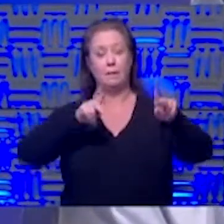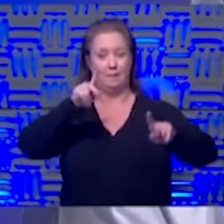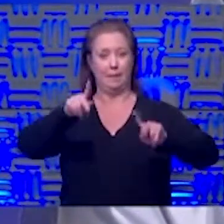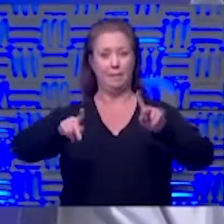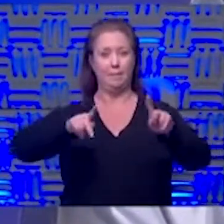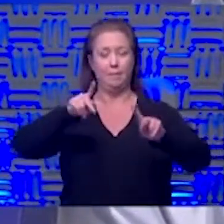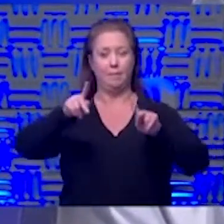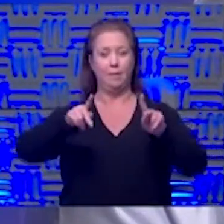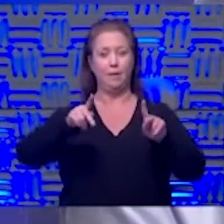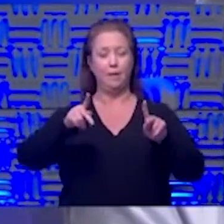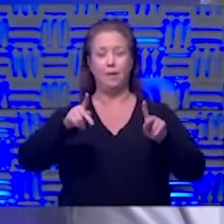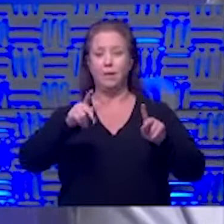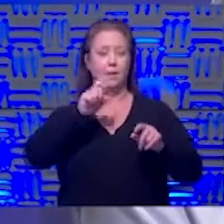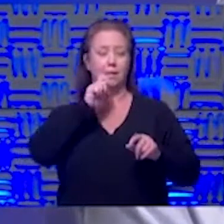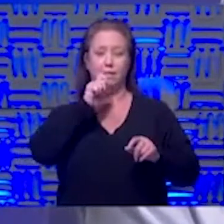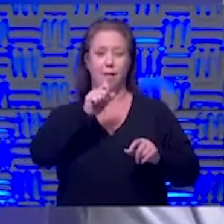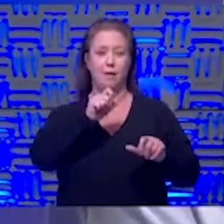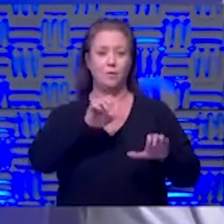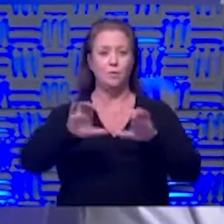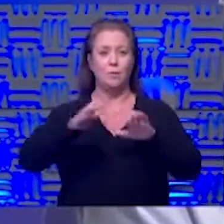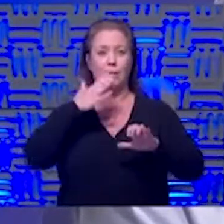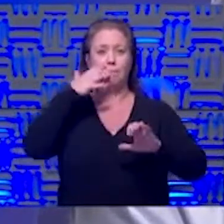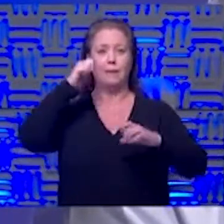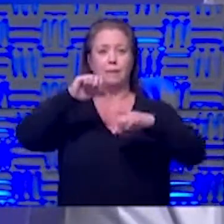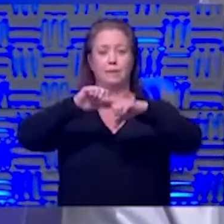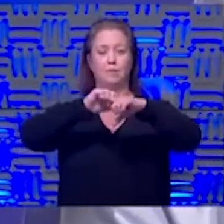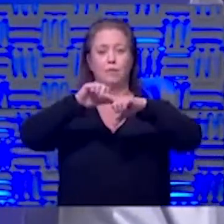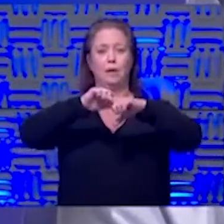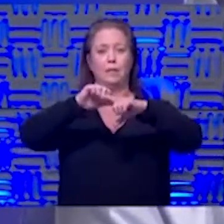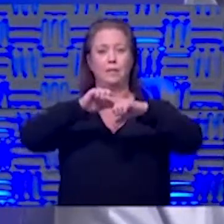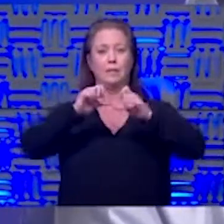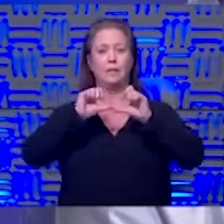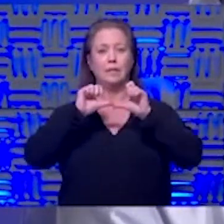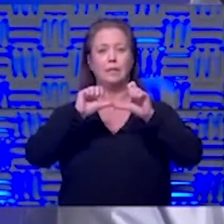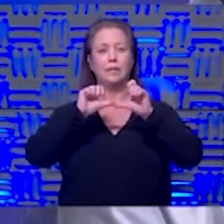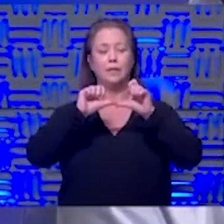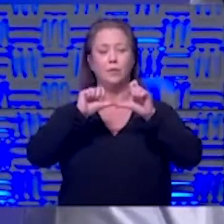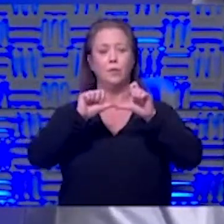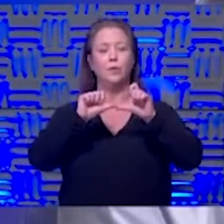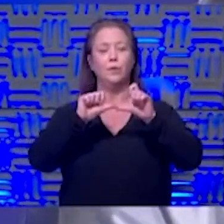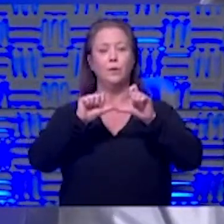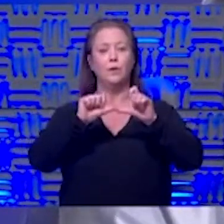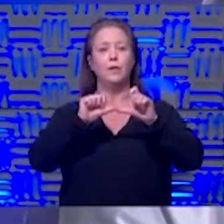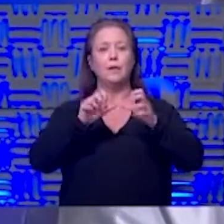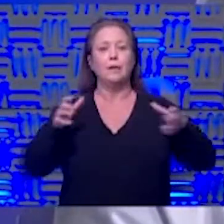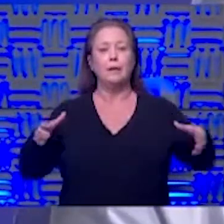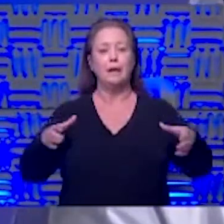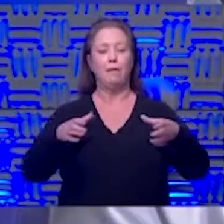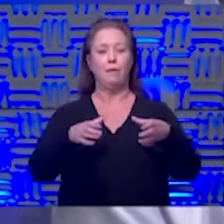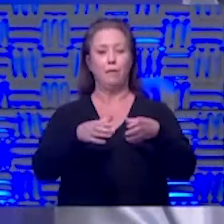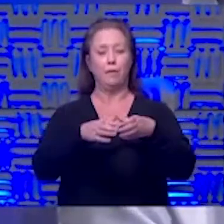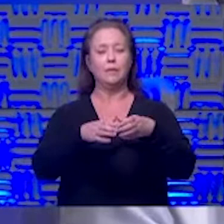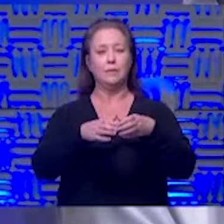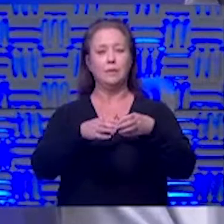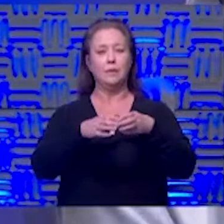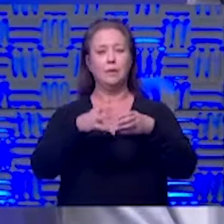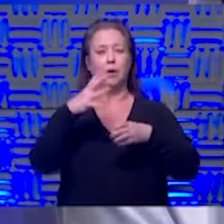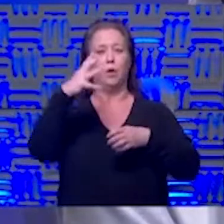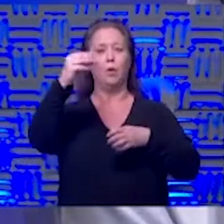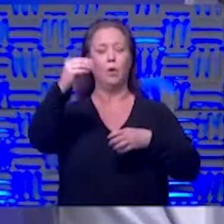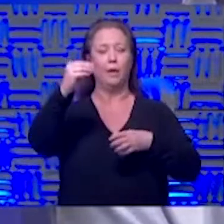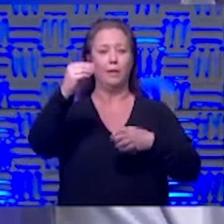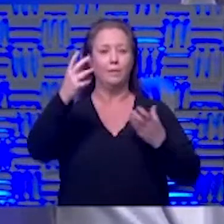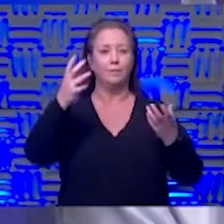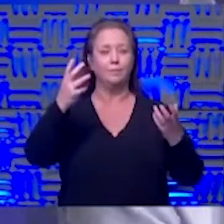are not doing best practices they are continuing to have gatherings going to